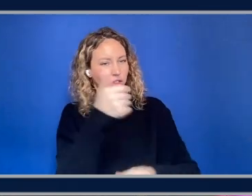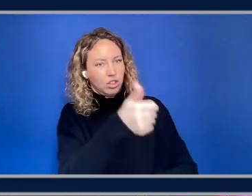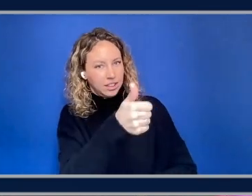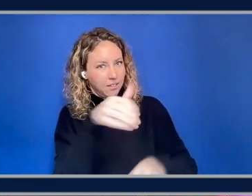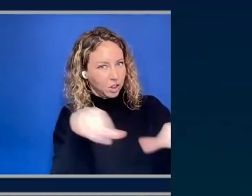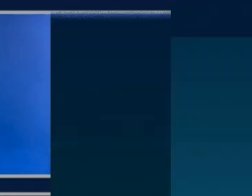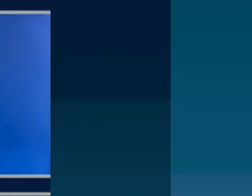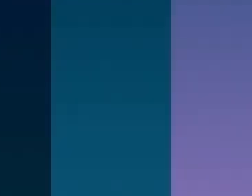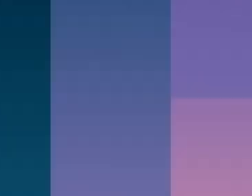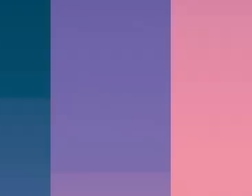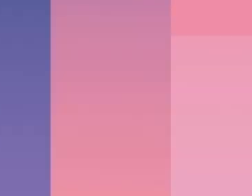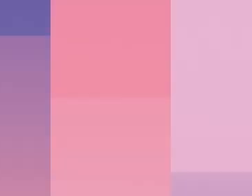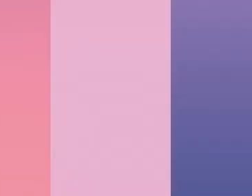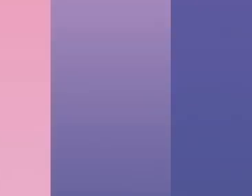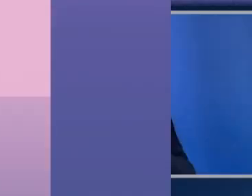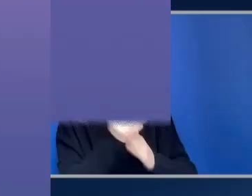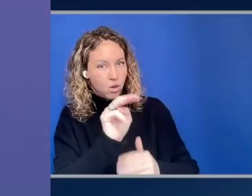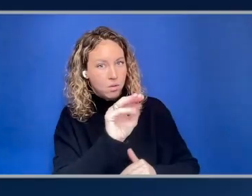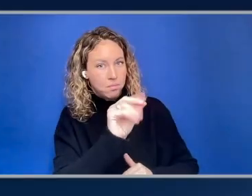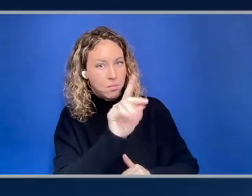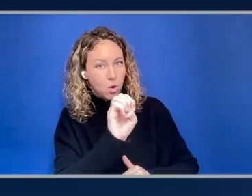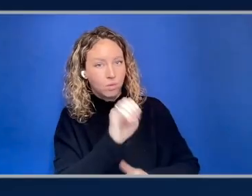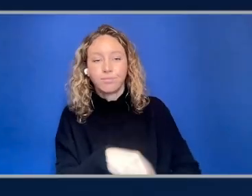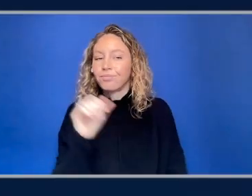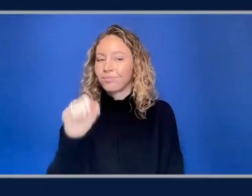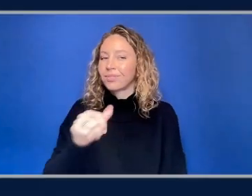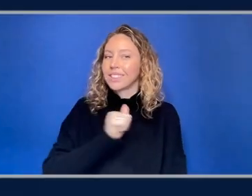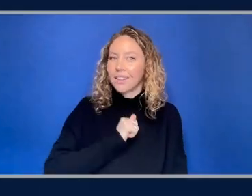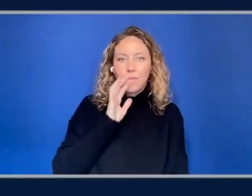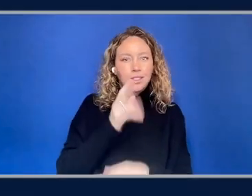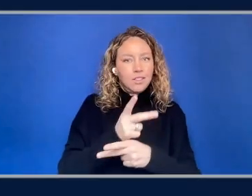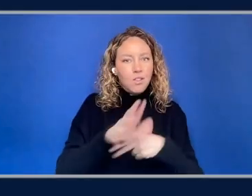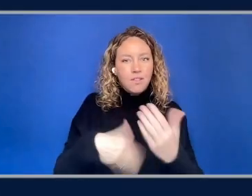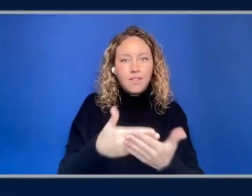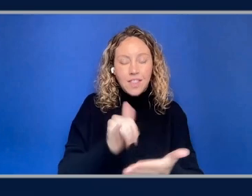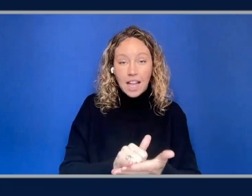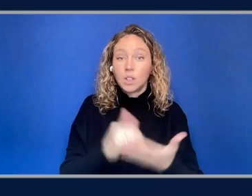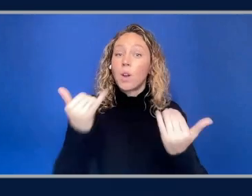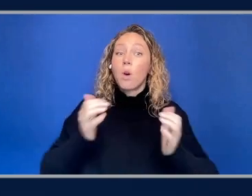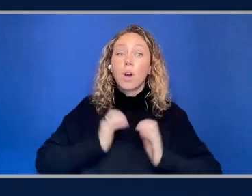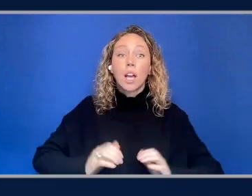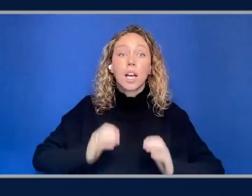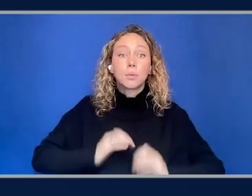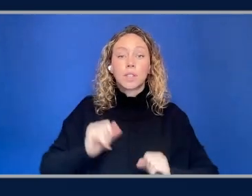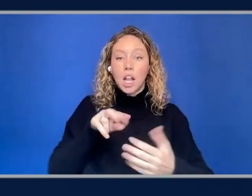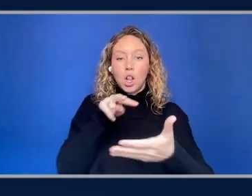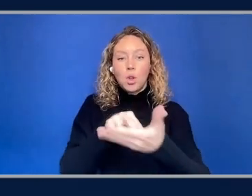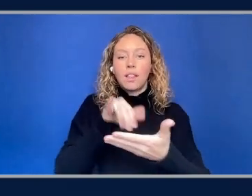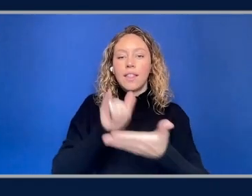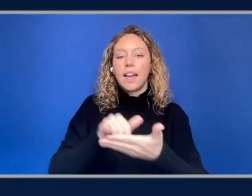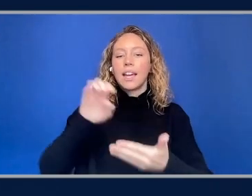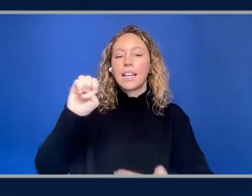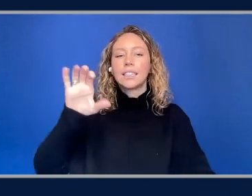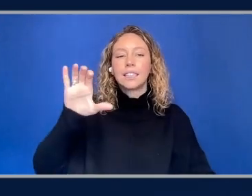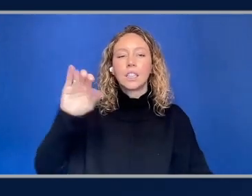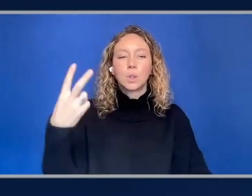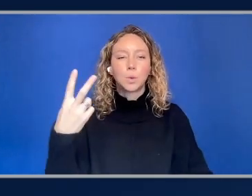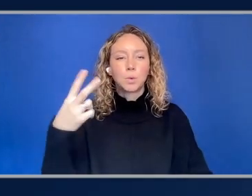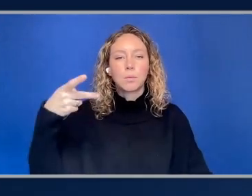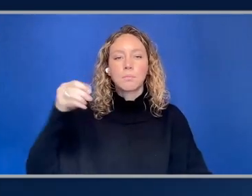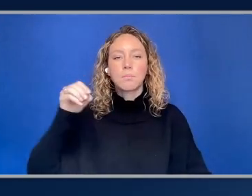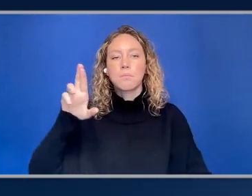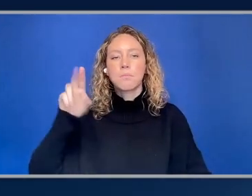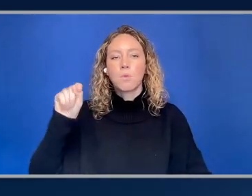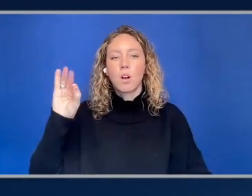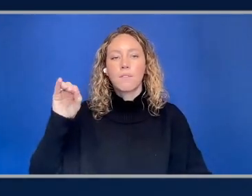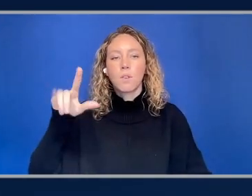what this really does is provides customers both the access to the breadth and depth of the EC2 instance type portfolio without having to navigate it in